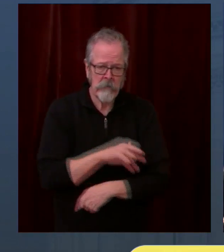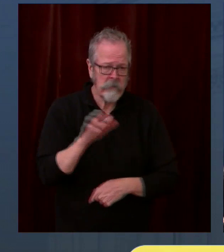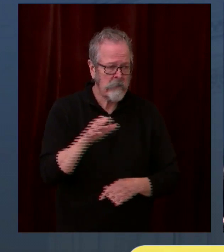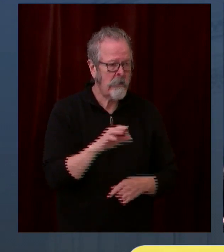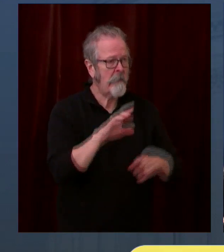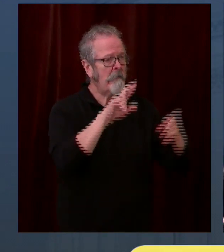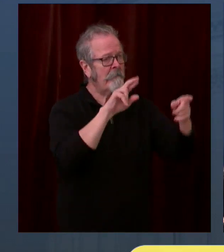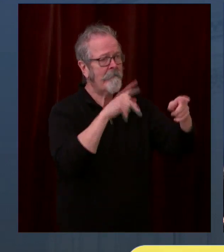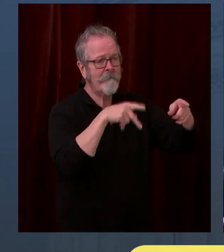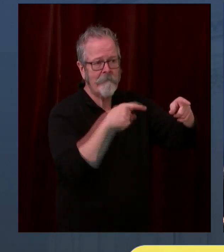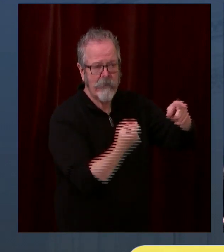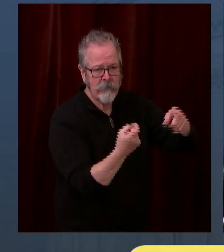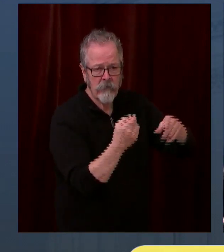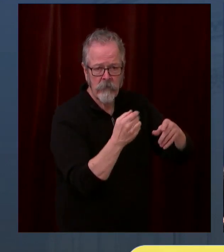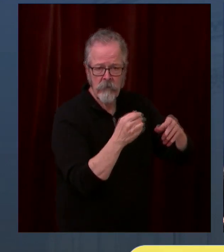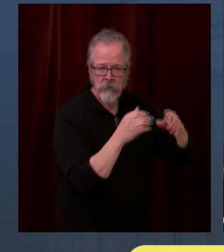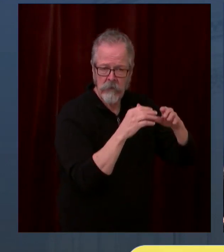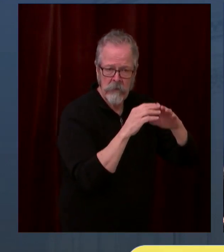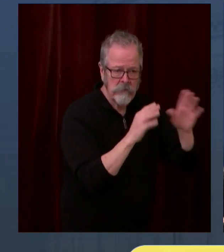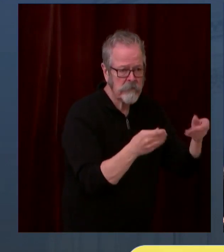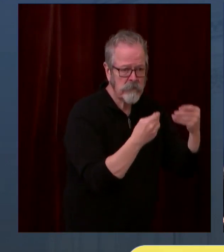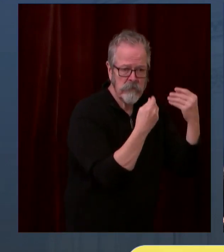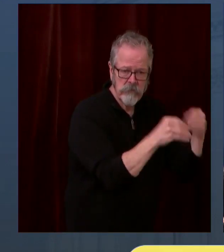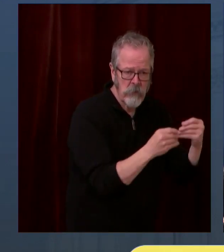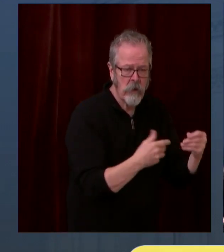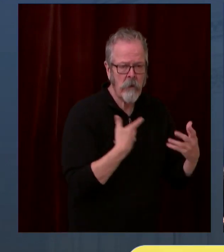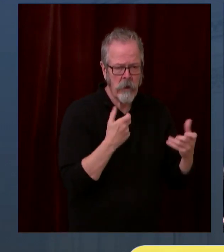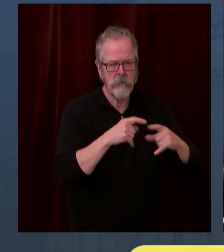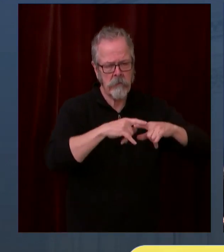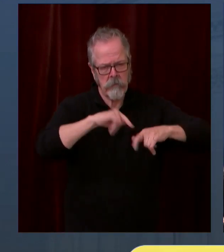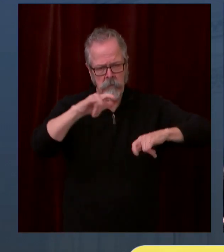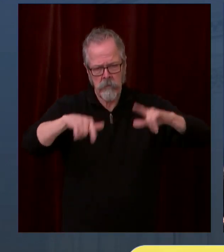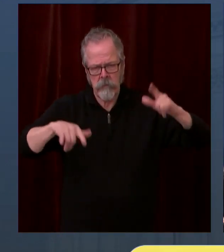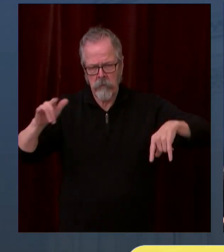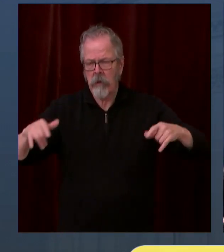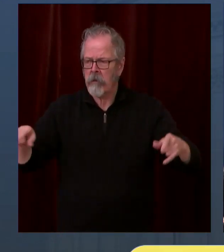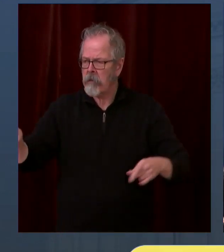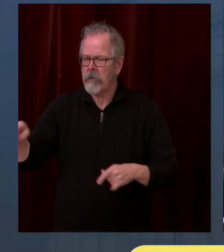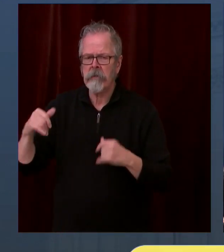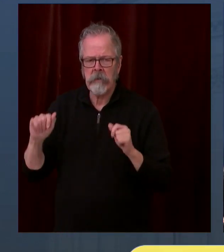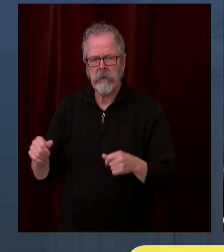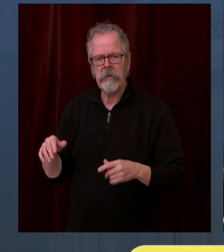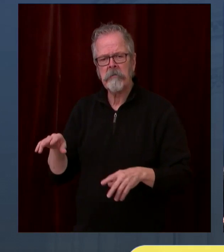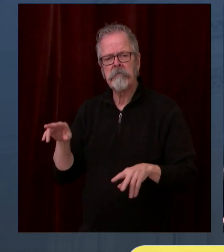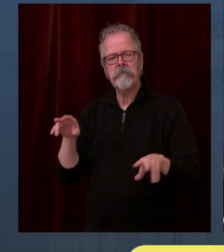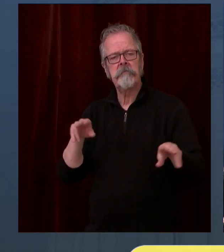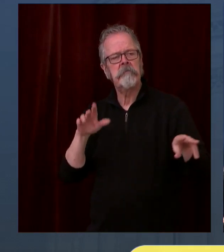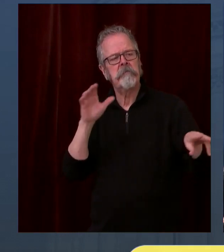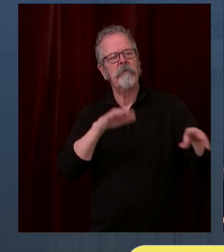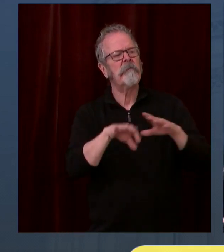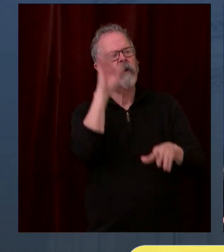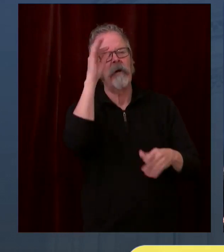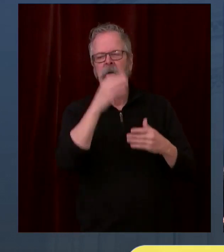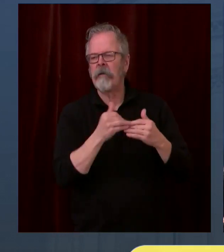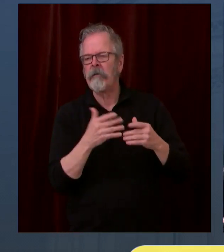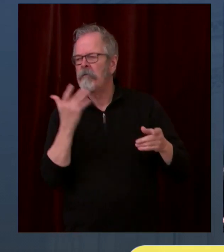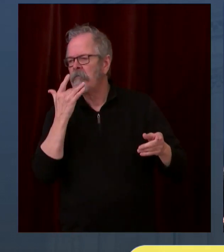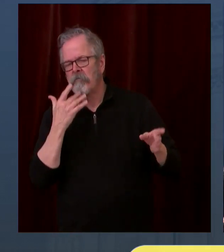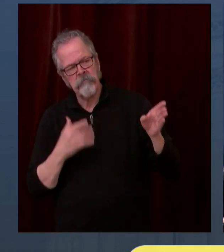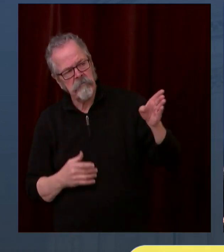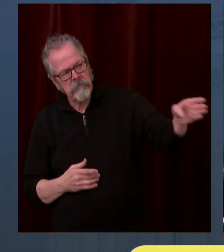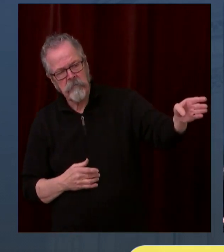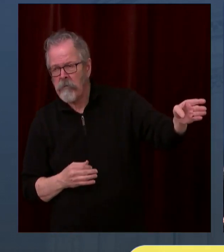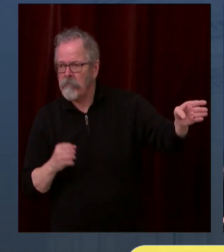Now, for a moment, if I may talk to Washingtonians about some upcoming frustrations that we will